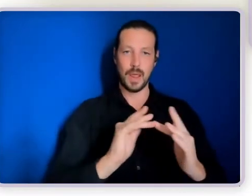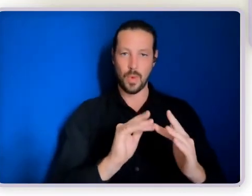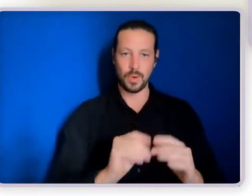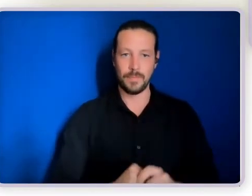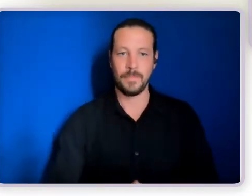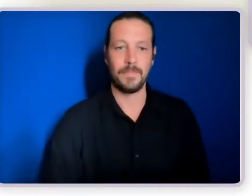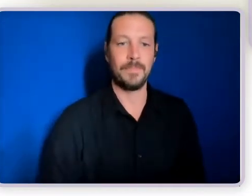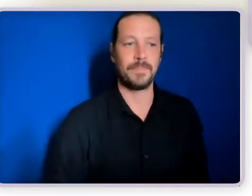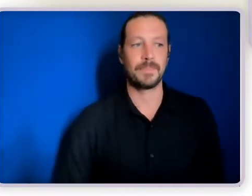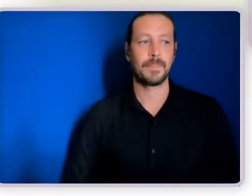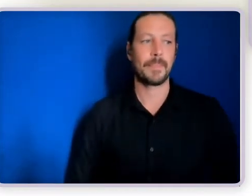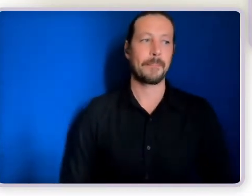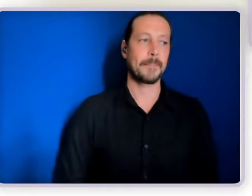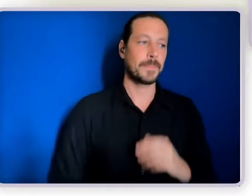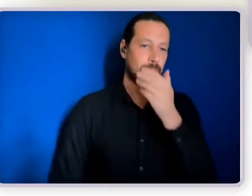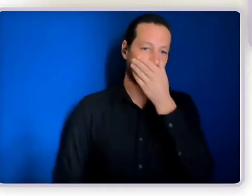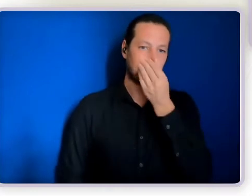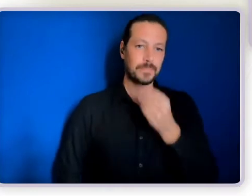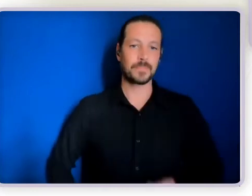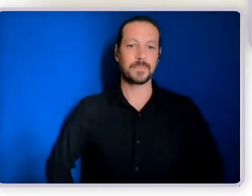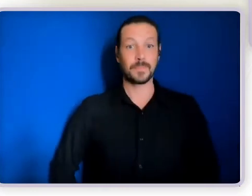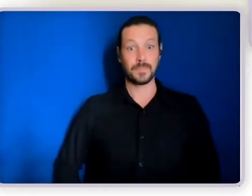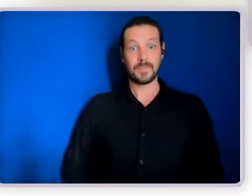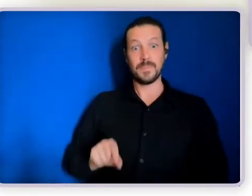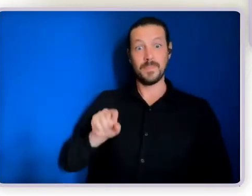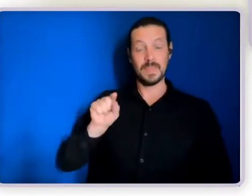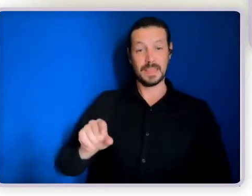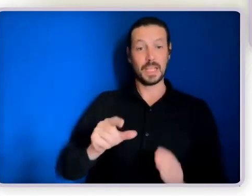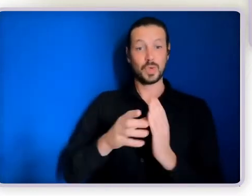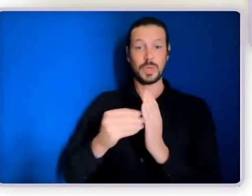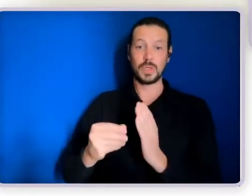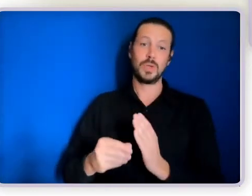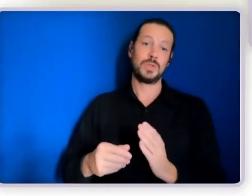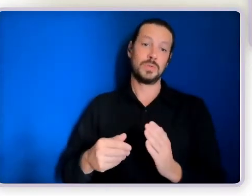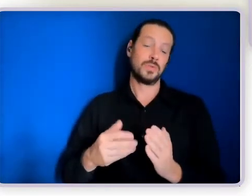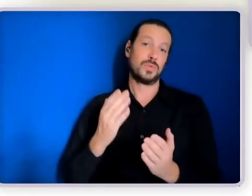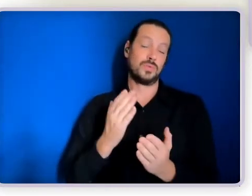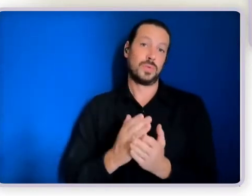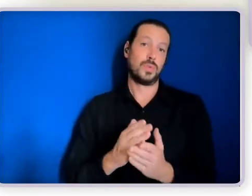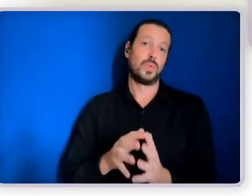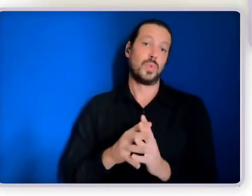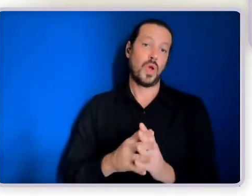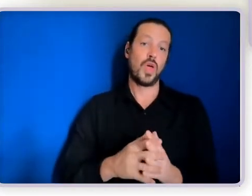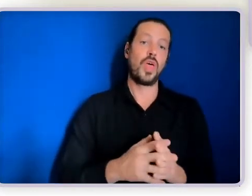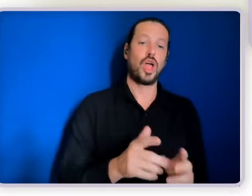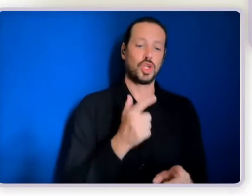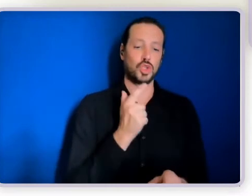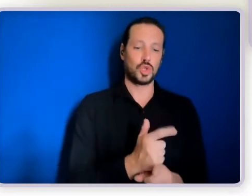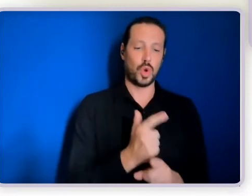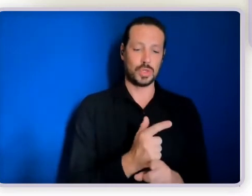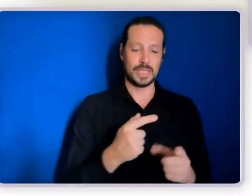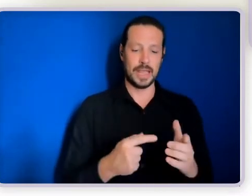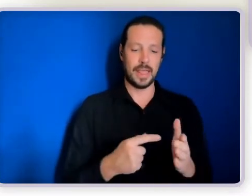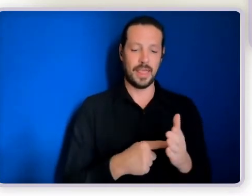This is also an exceptionally good resource, talks that matter for any of you that are interested in anything in relation to inclusion or even around